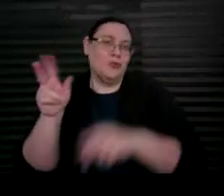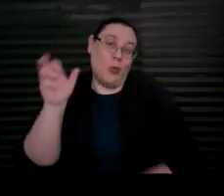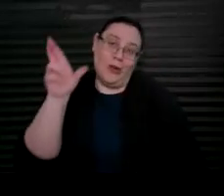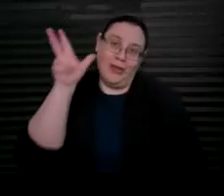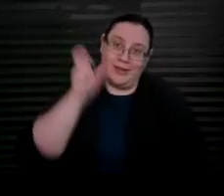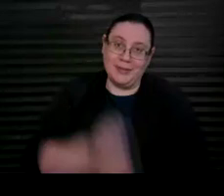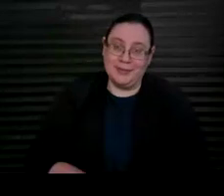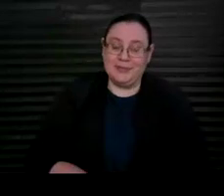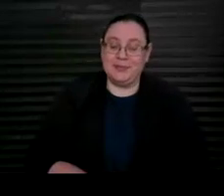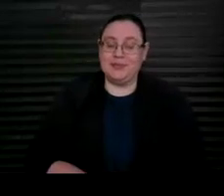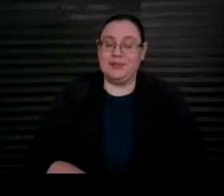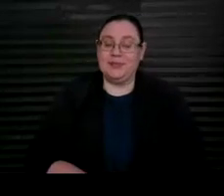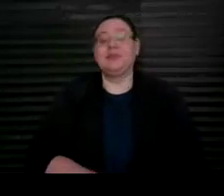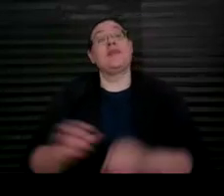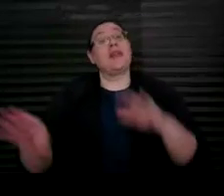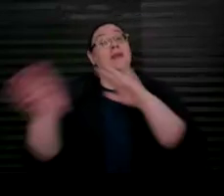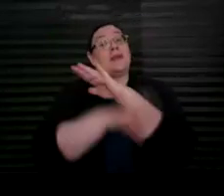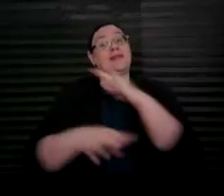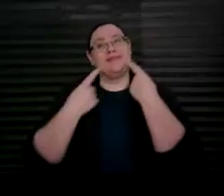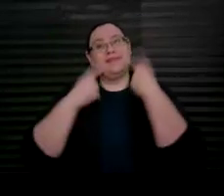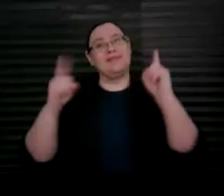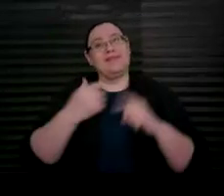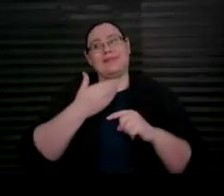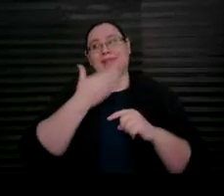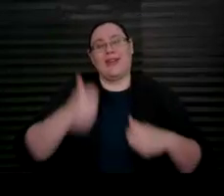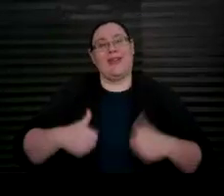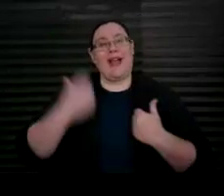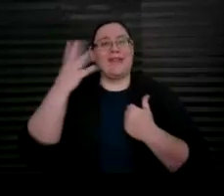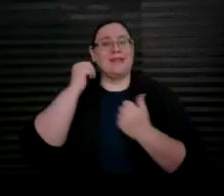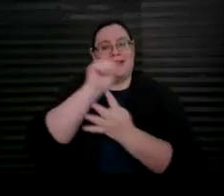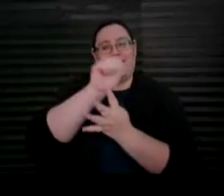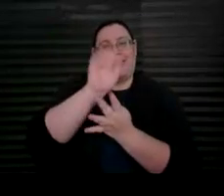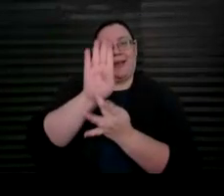The Basics of Achieving a Better Life Experience ABLE